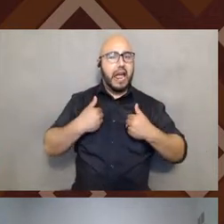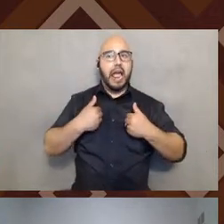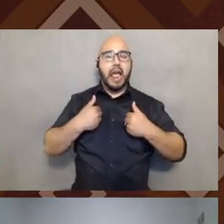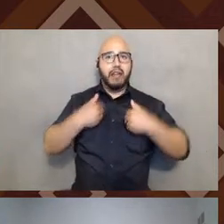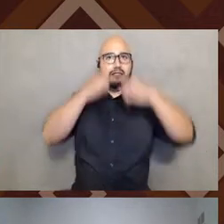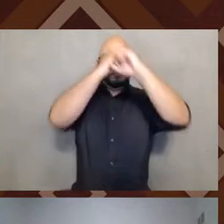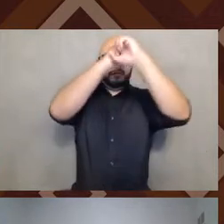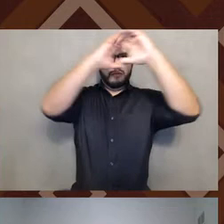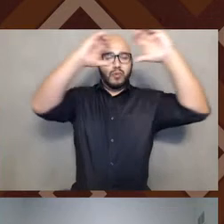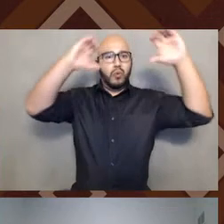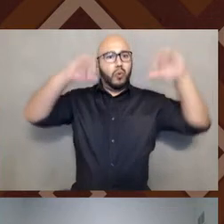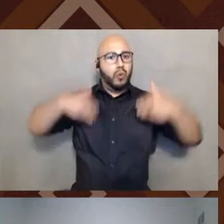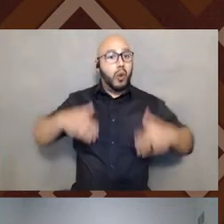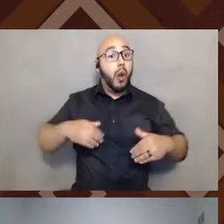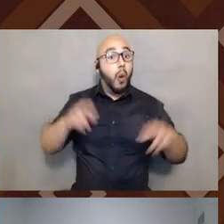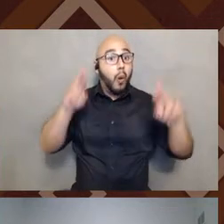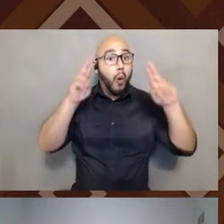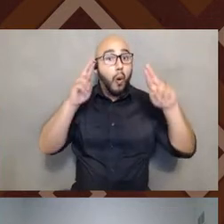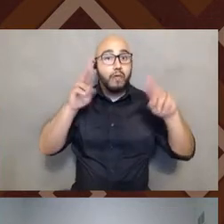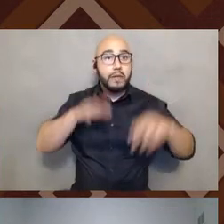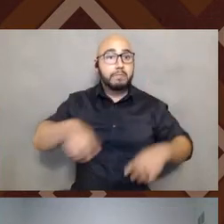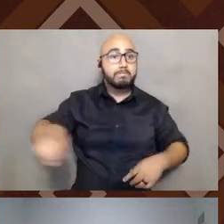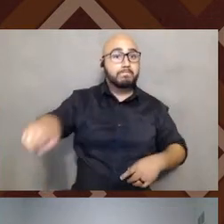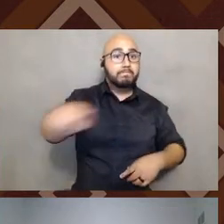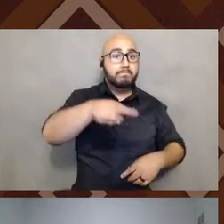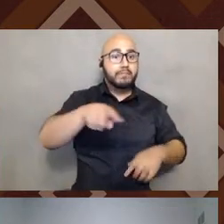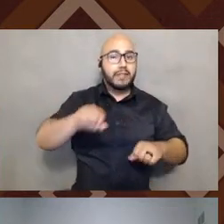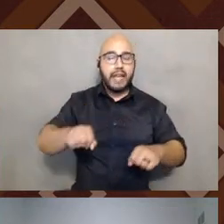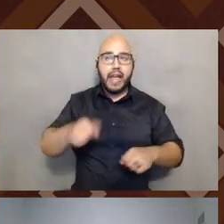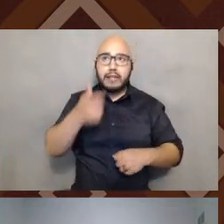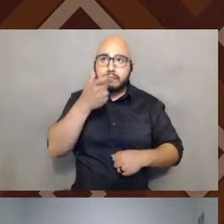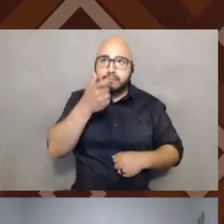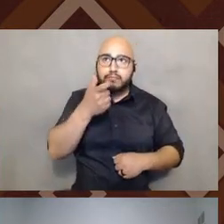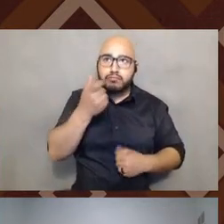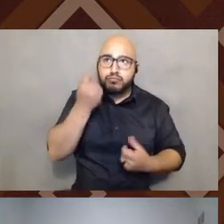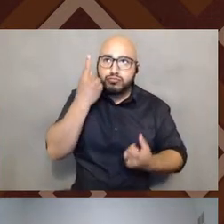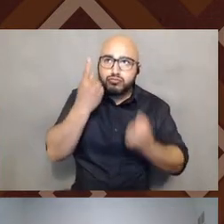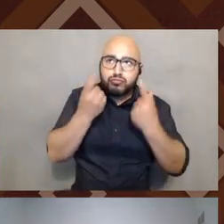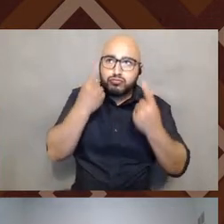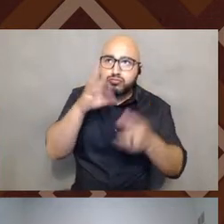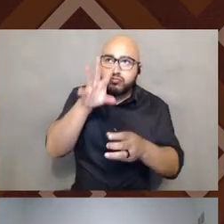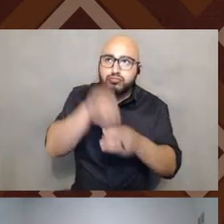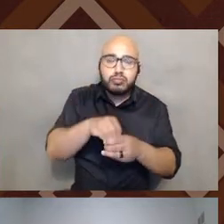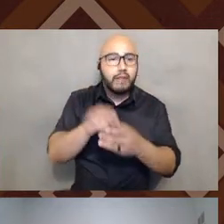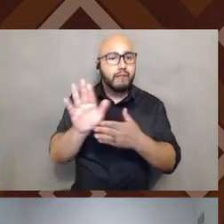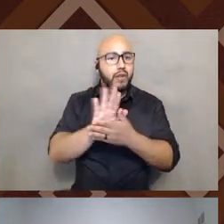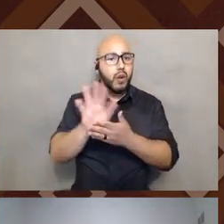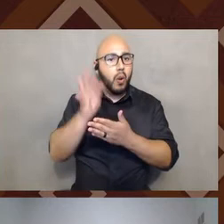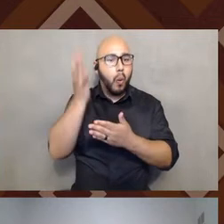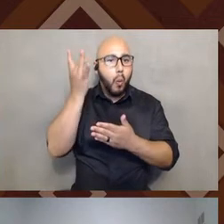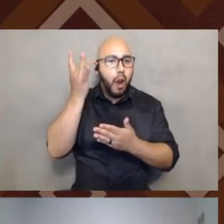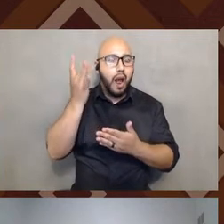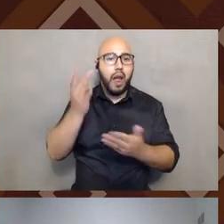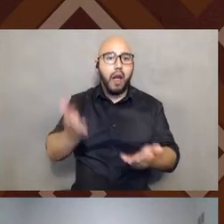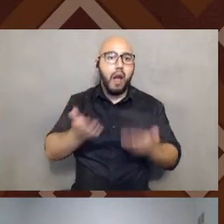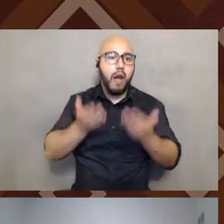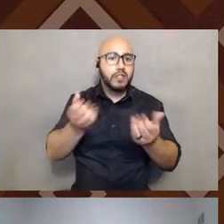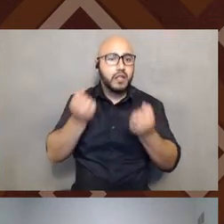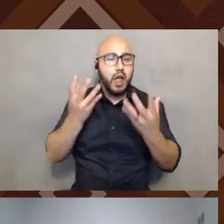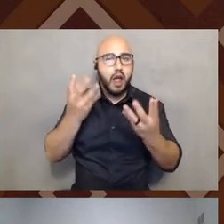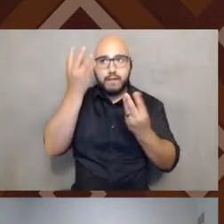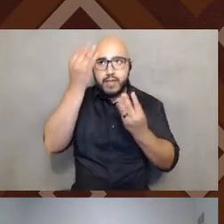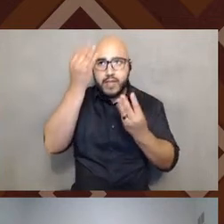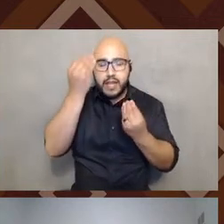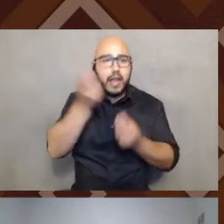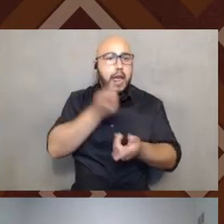but I hope folks can engage the video and ask some questions as they see, because it is, offers a lot of thinking and probing